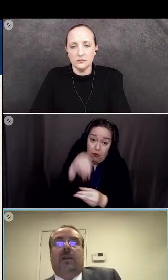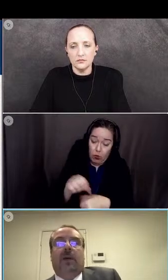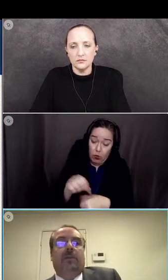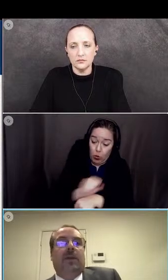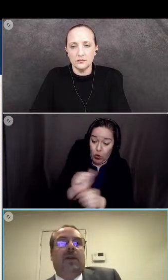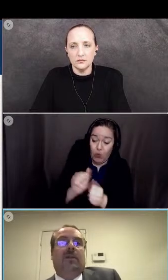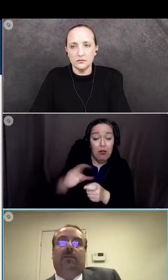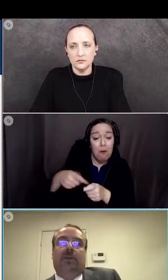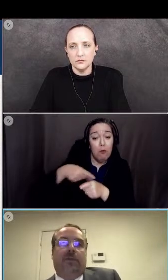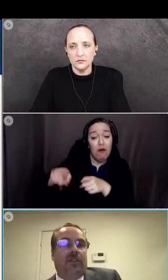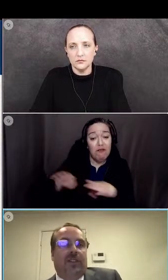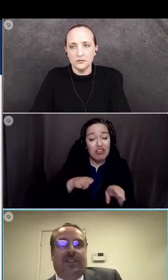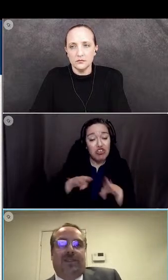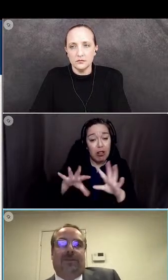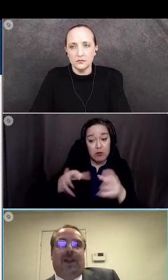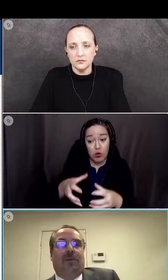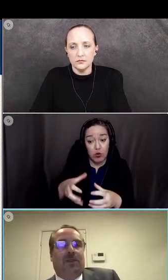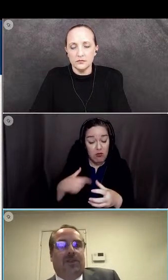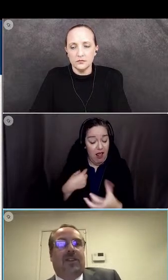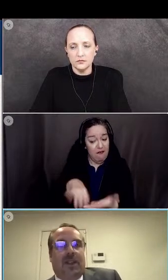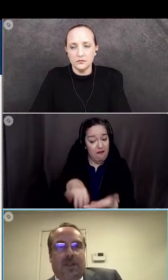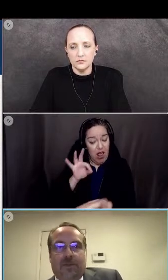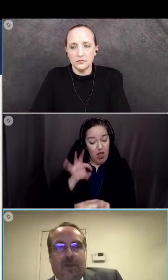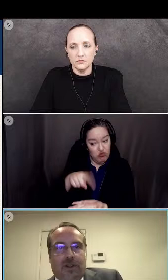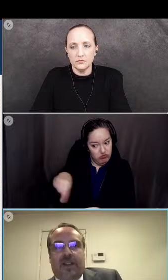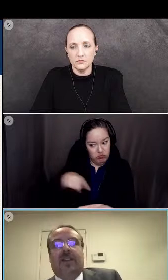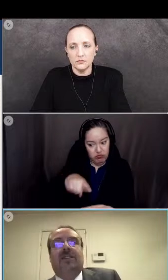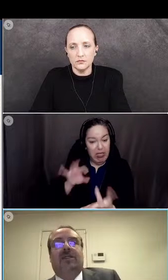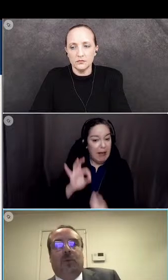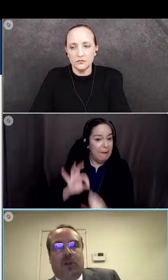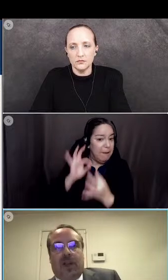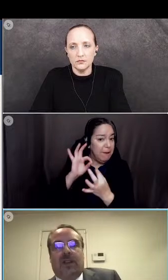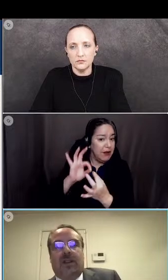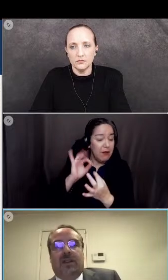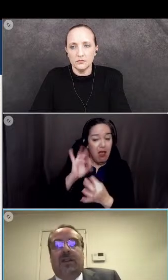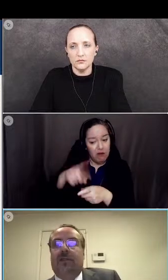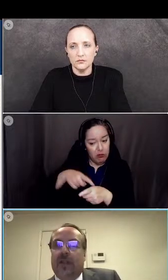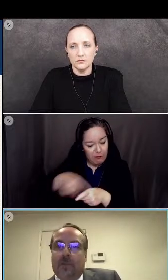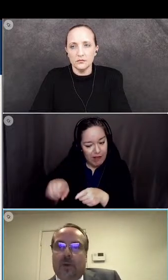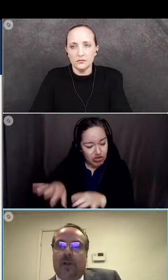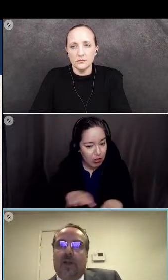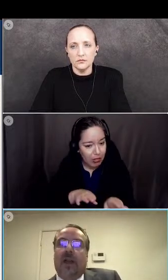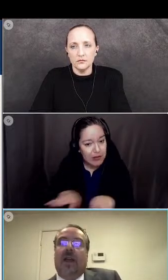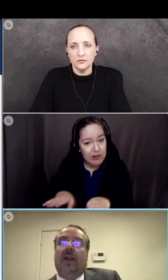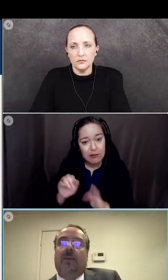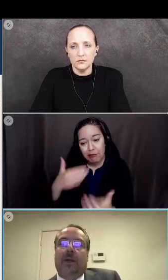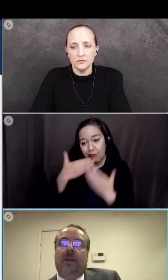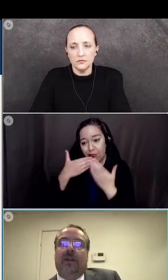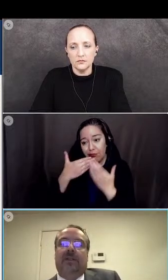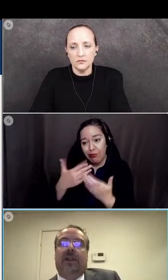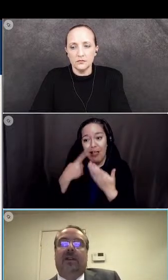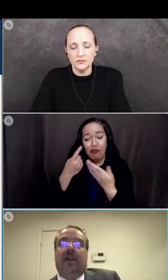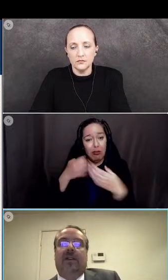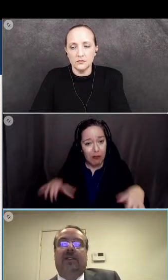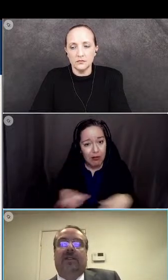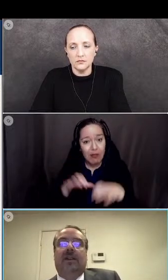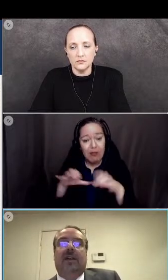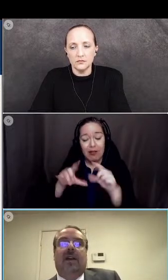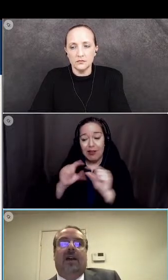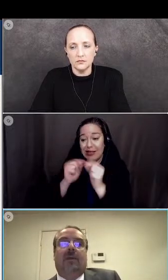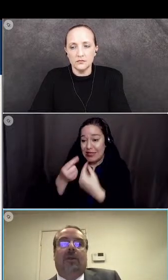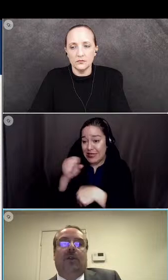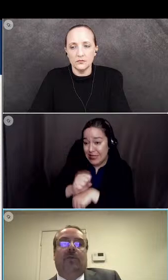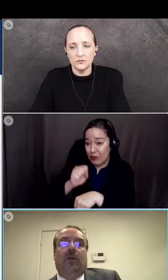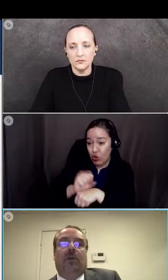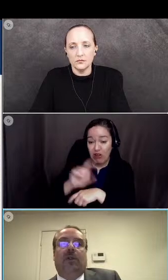the epitome of professionalism i wish to thank them for their ideas their work ethic their teamwork and ability to stay on task